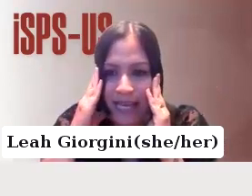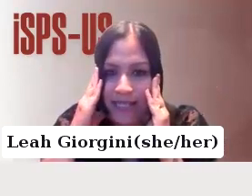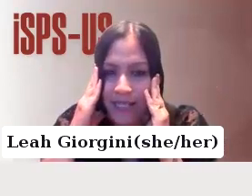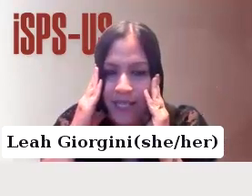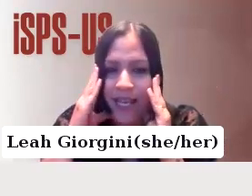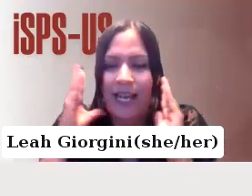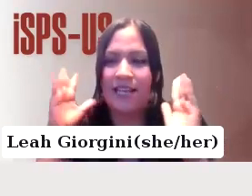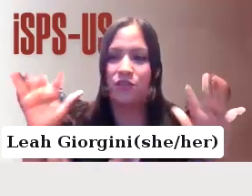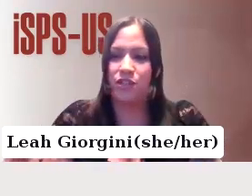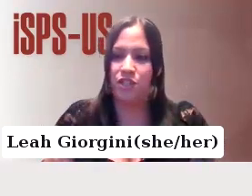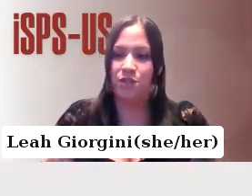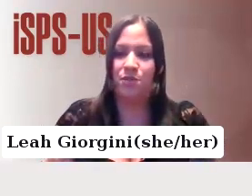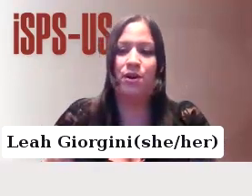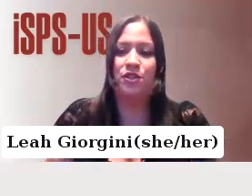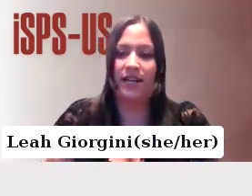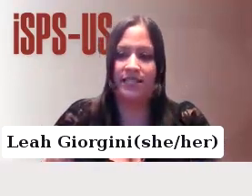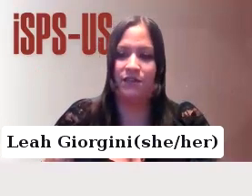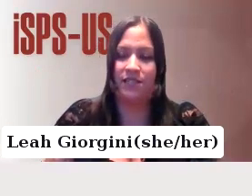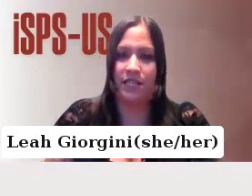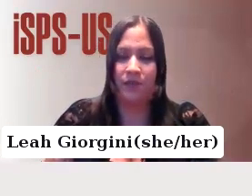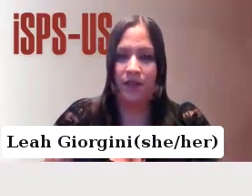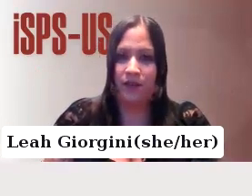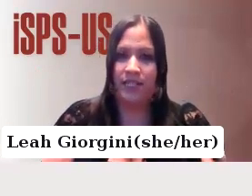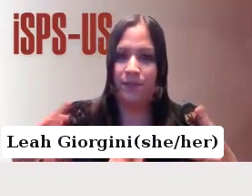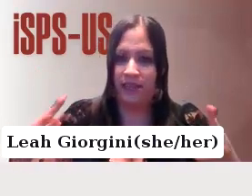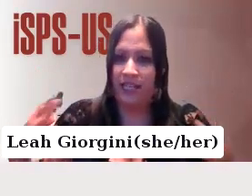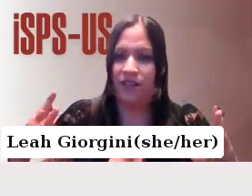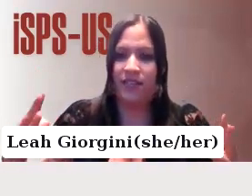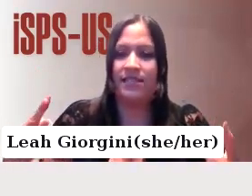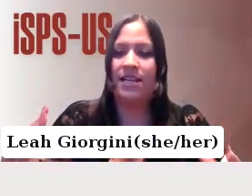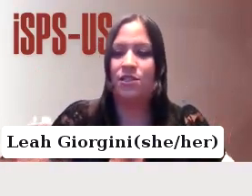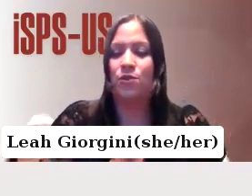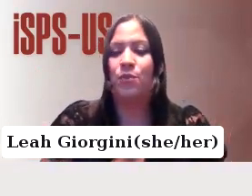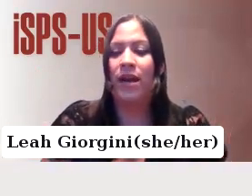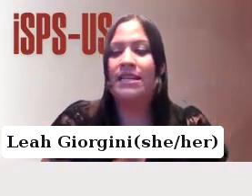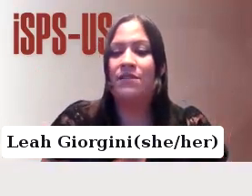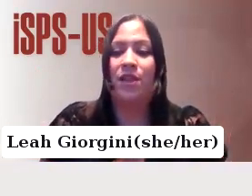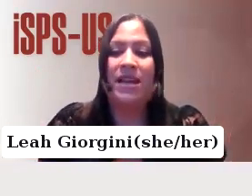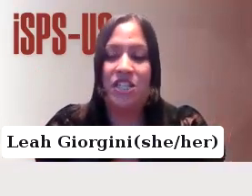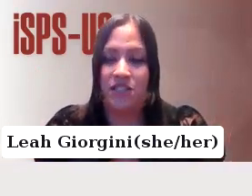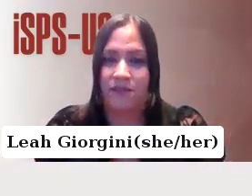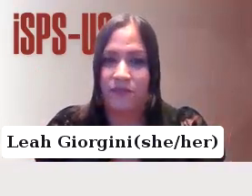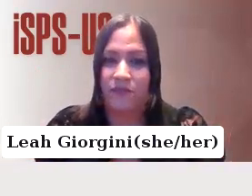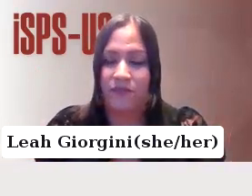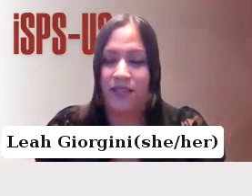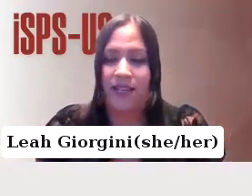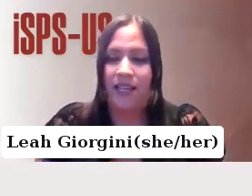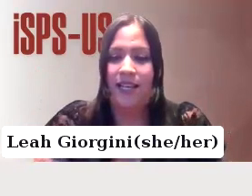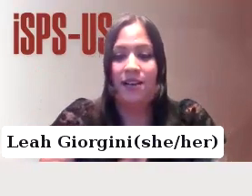flow of the head and to reduce motor activity because he believed that these things called brain inflammation,